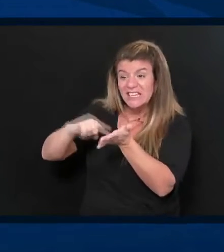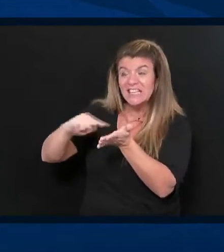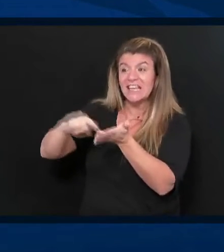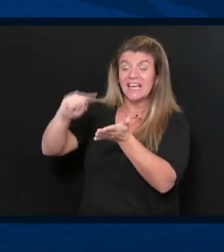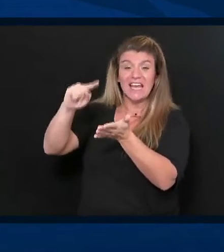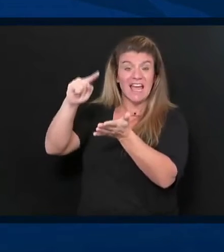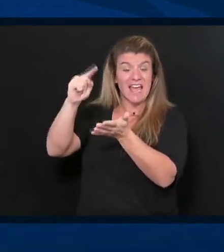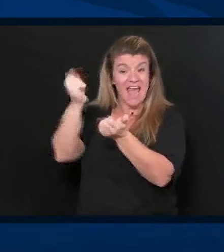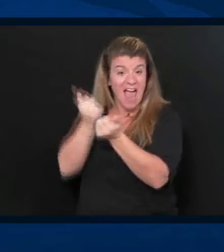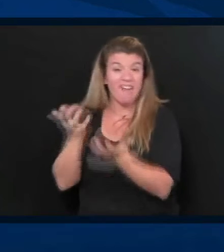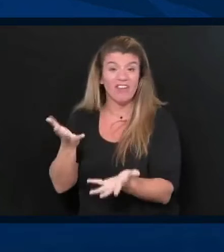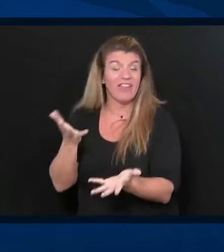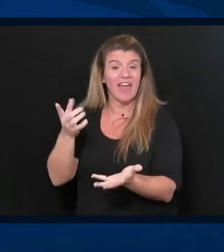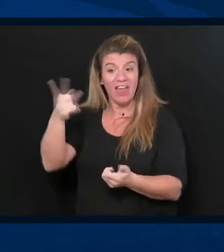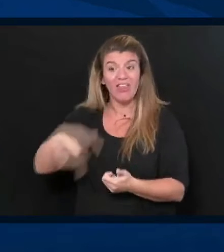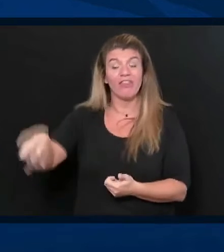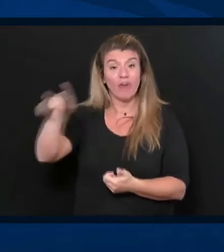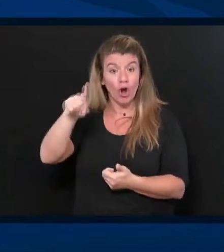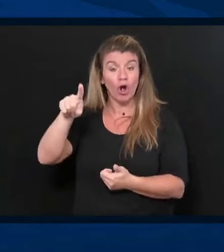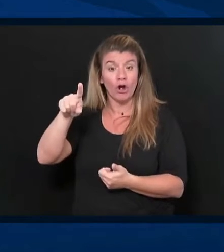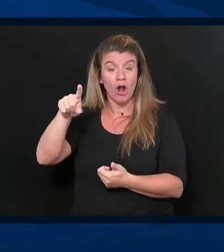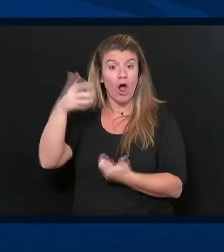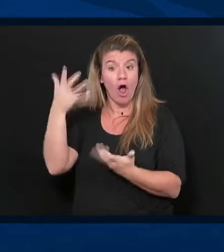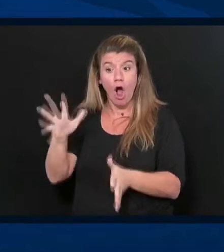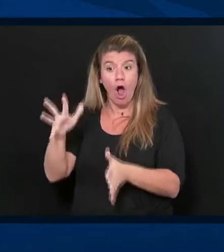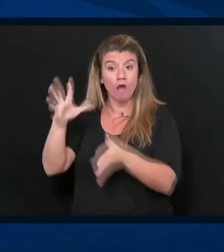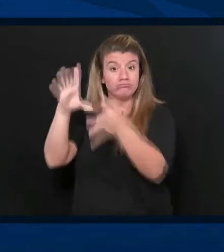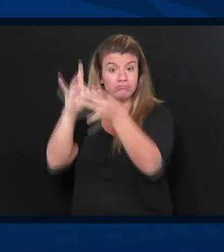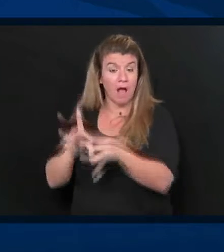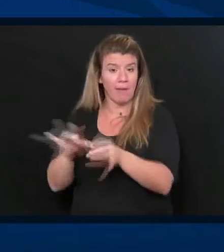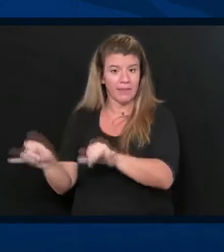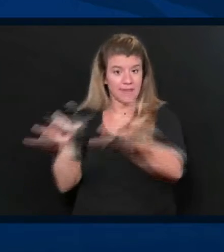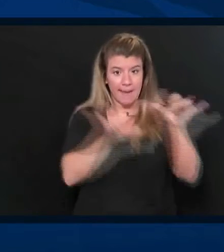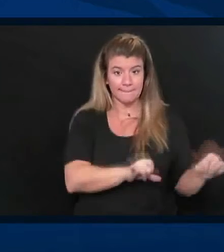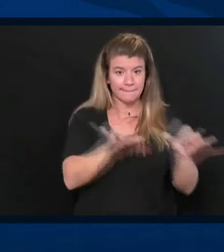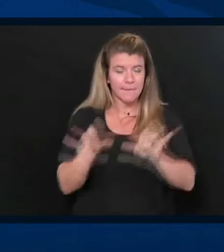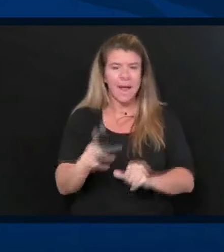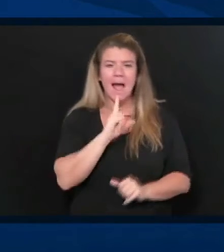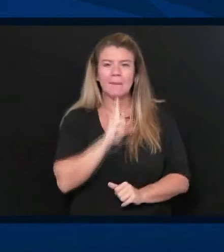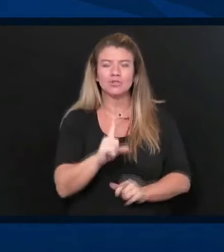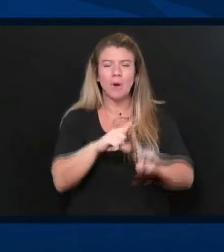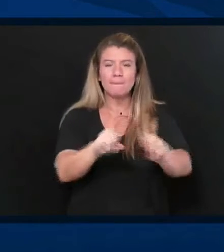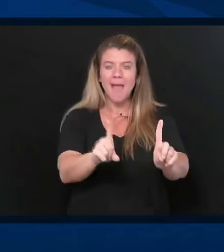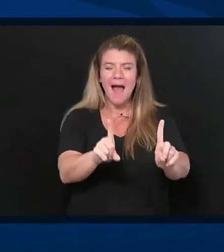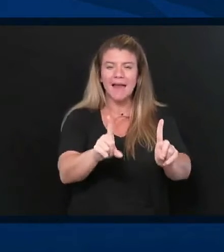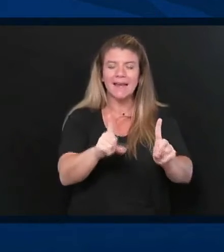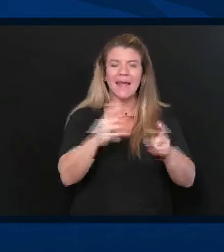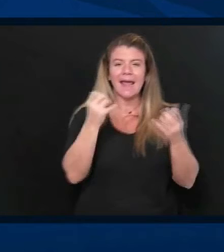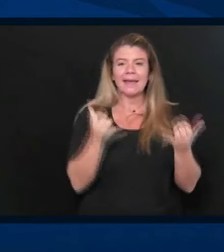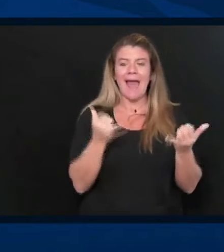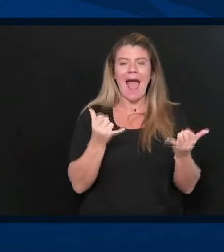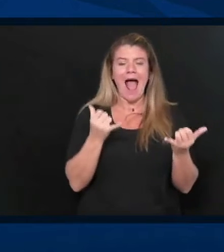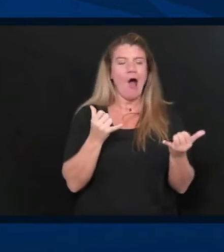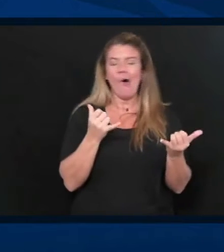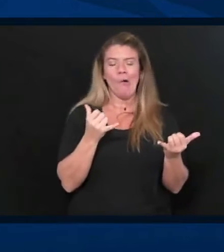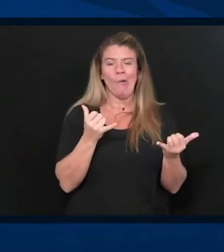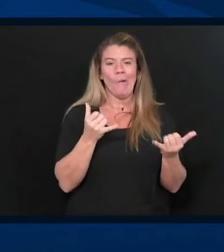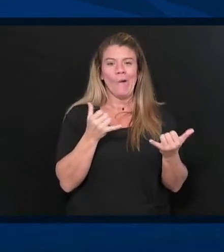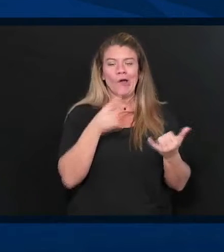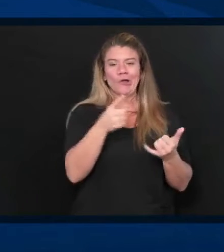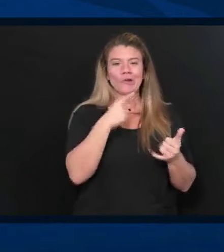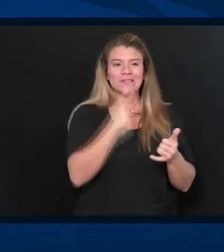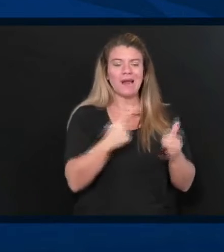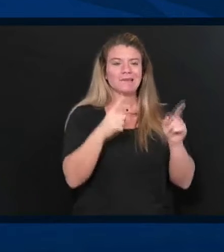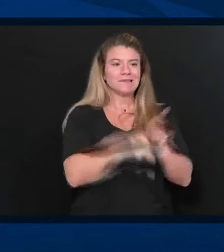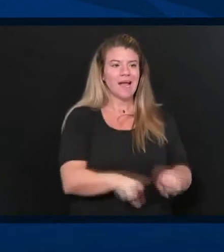epidemiologists say that that is all true. But how do you cut through the fog and the noise of people just tired and turning you